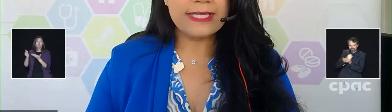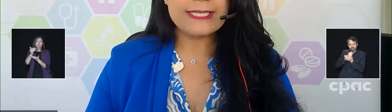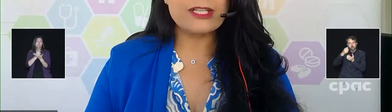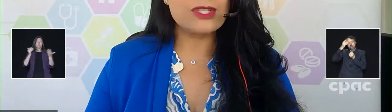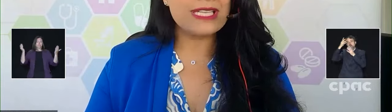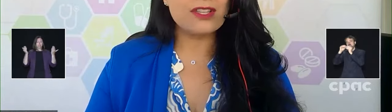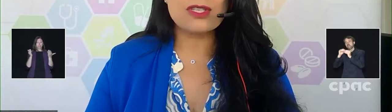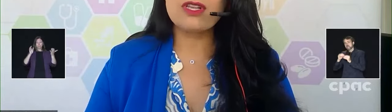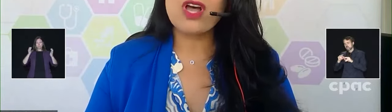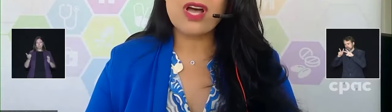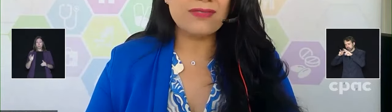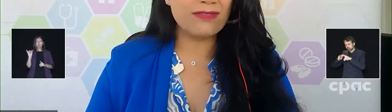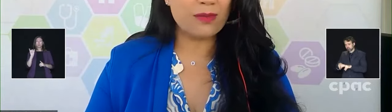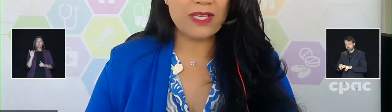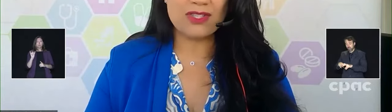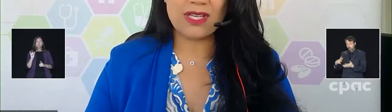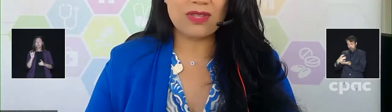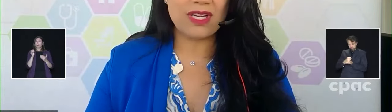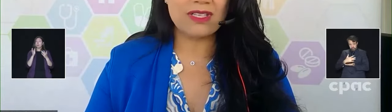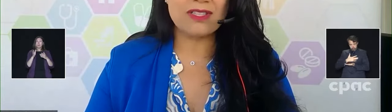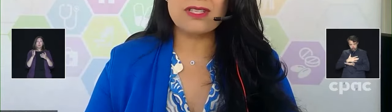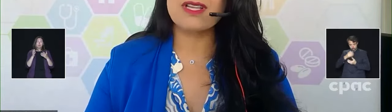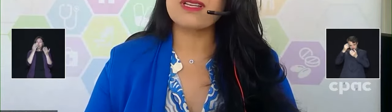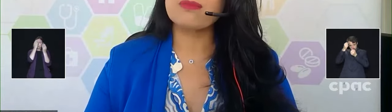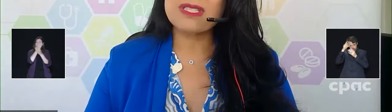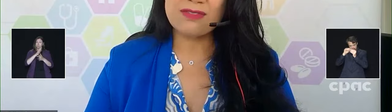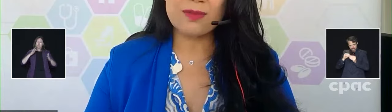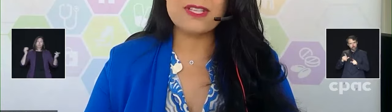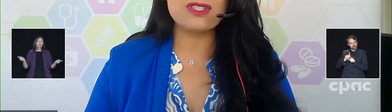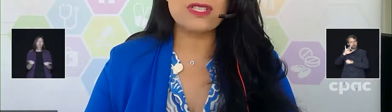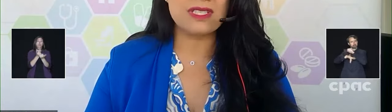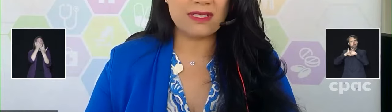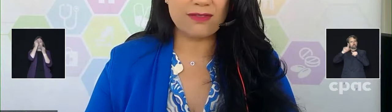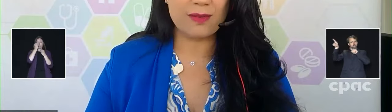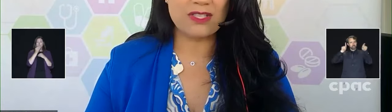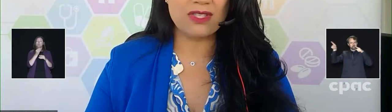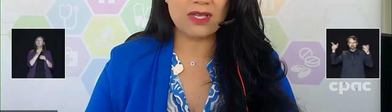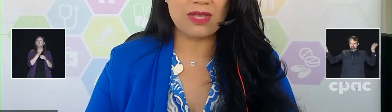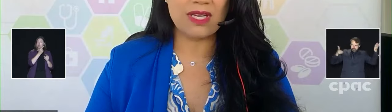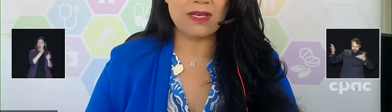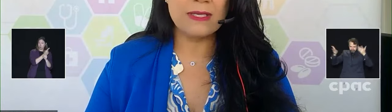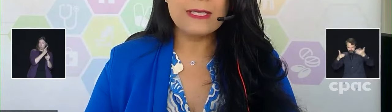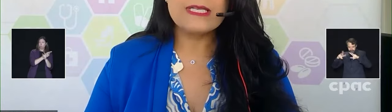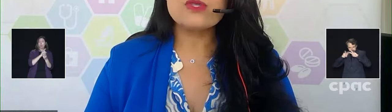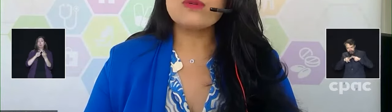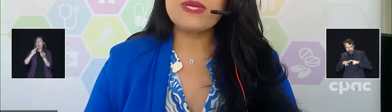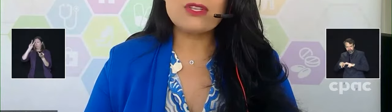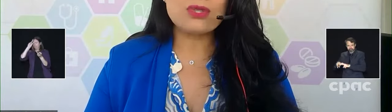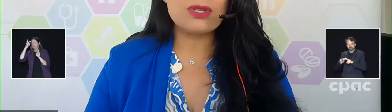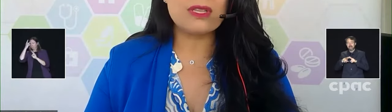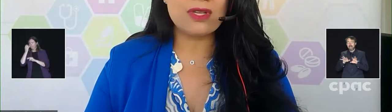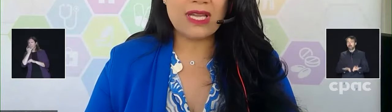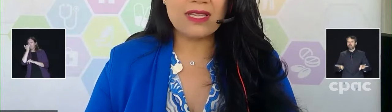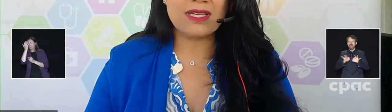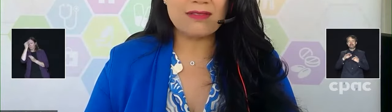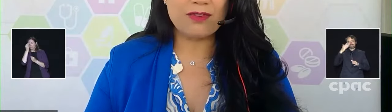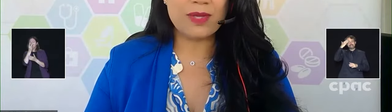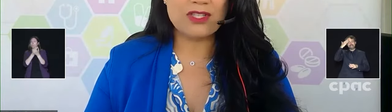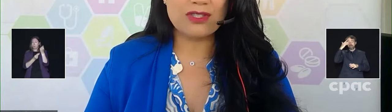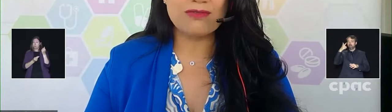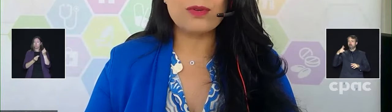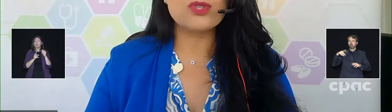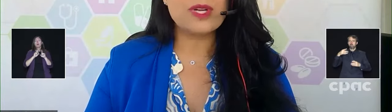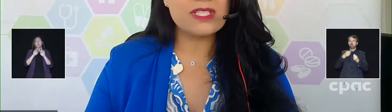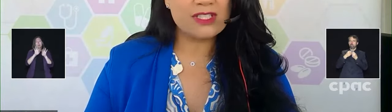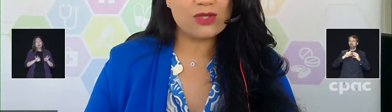people understand there's a lot of information out there. There's a lot of misinformation and disinformation out there. so to make sure that they're getting that